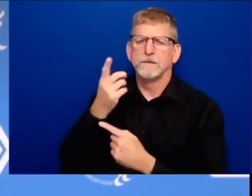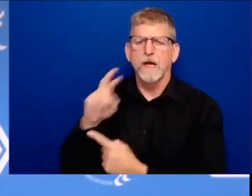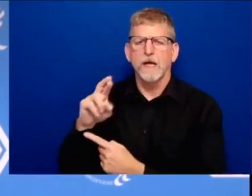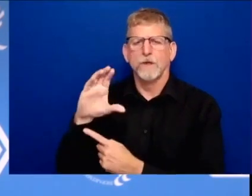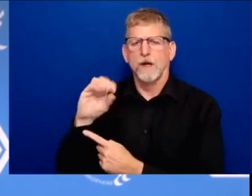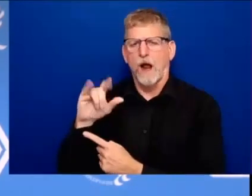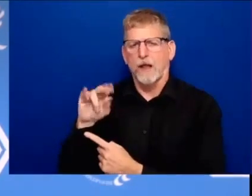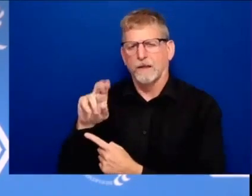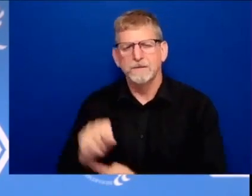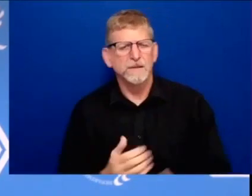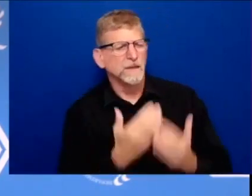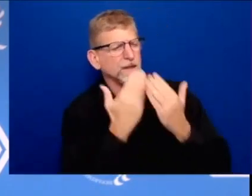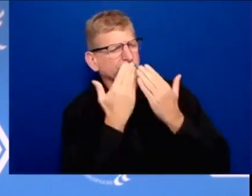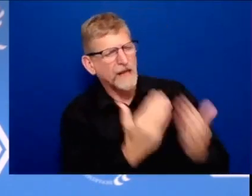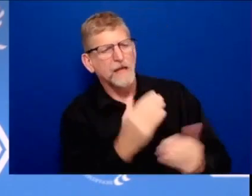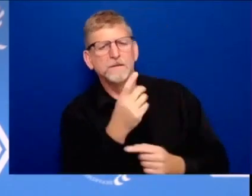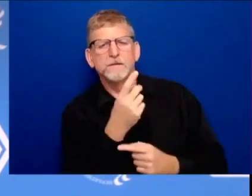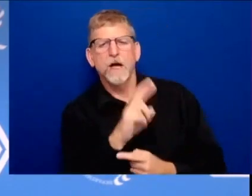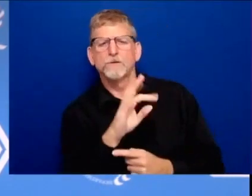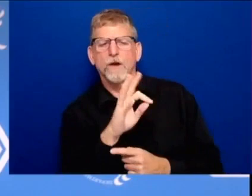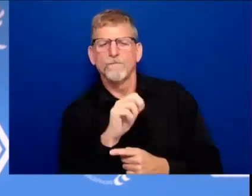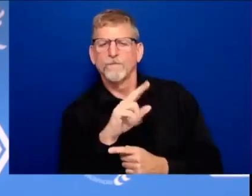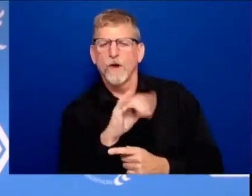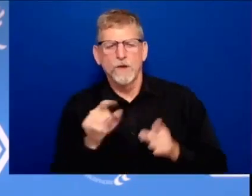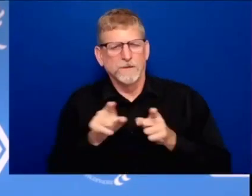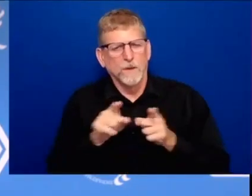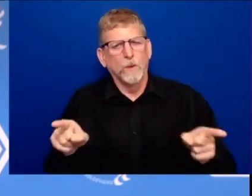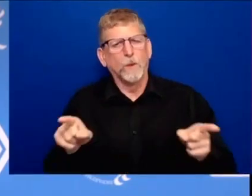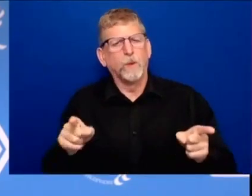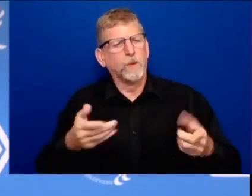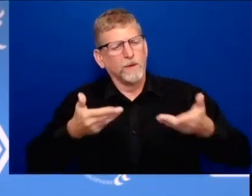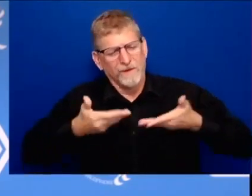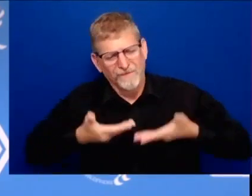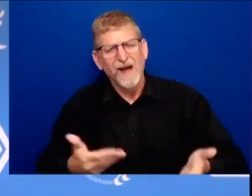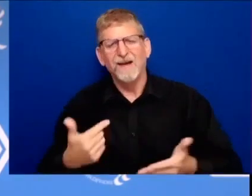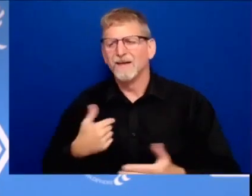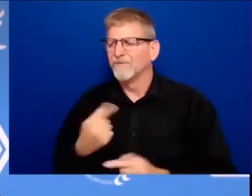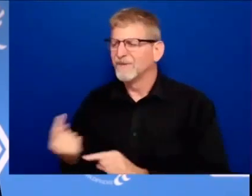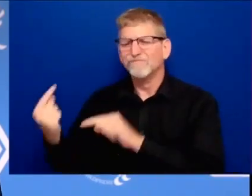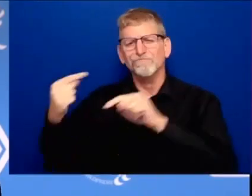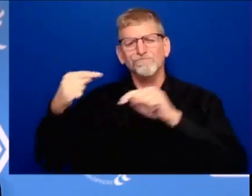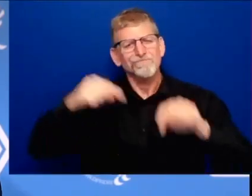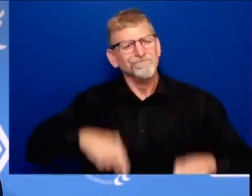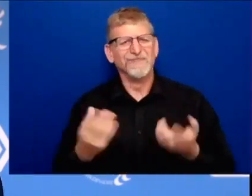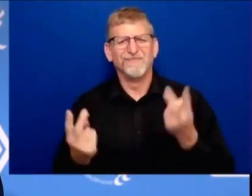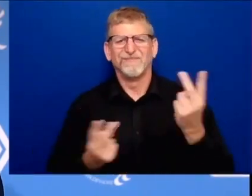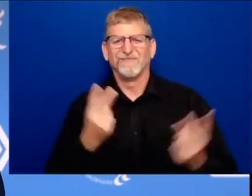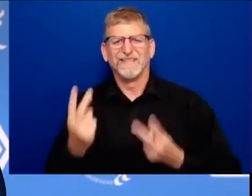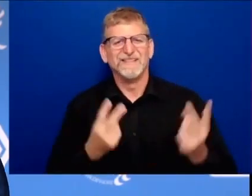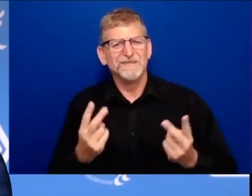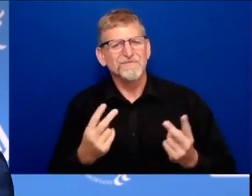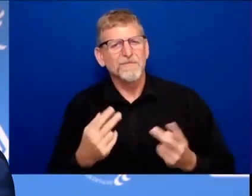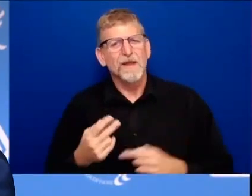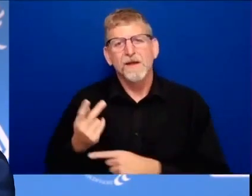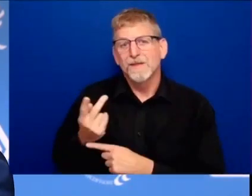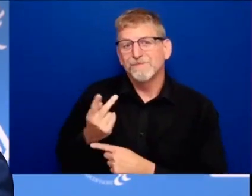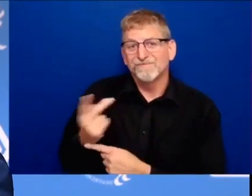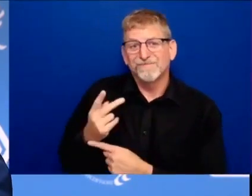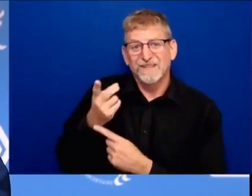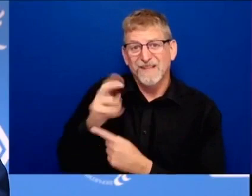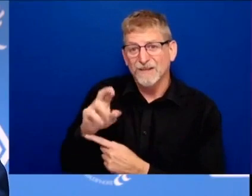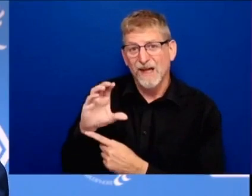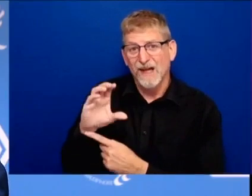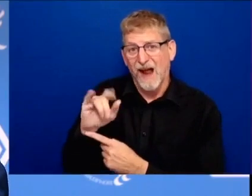i spent a lot of time working with dr collins on the cancer institute matters and uh